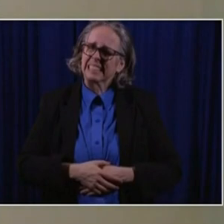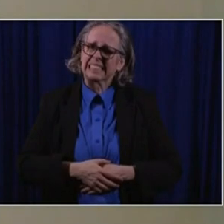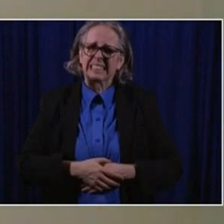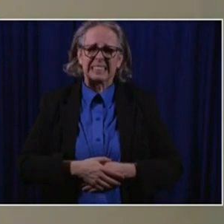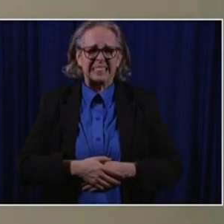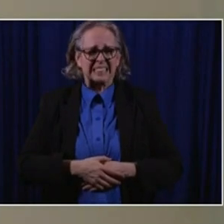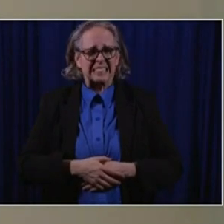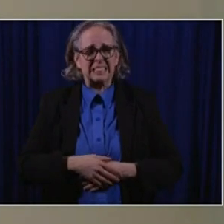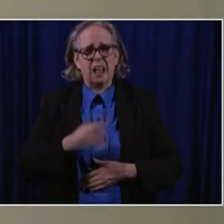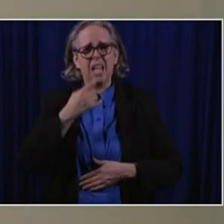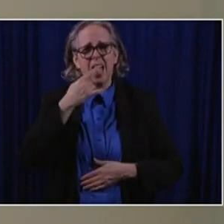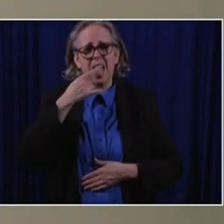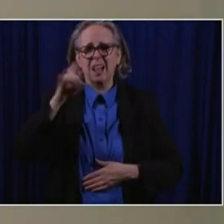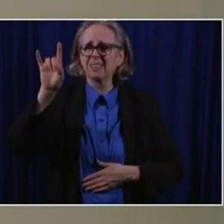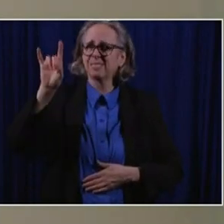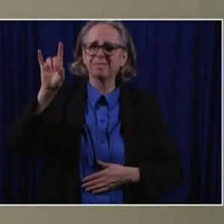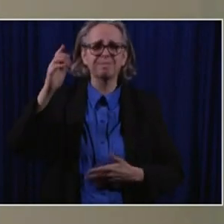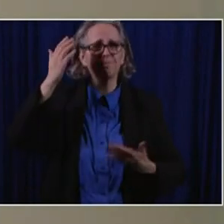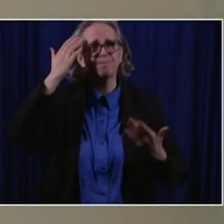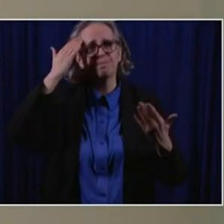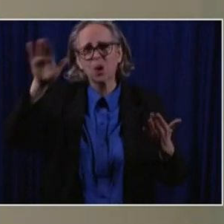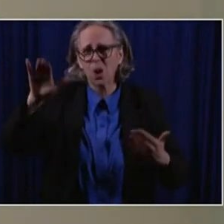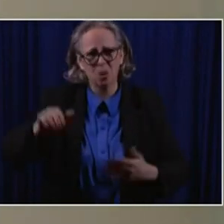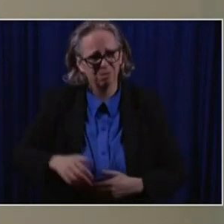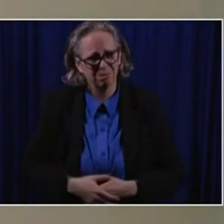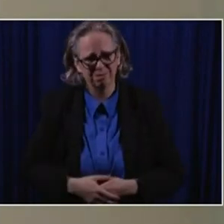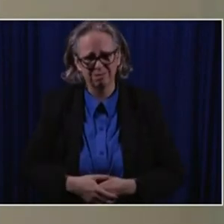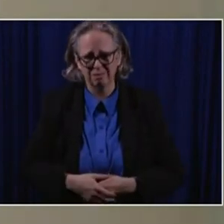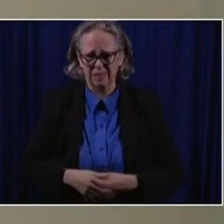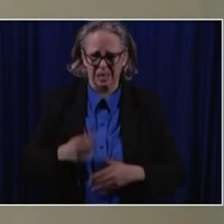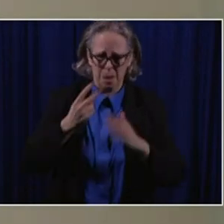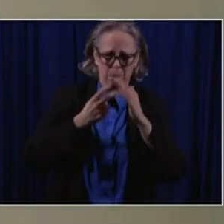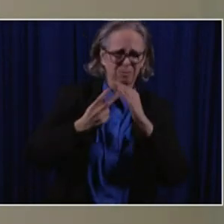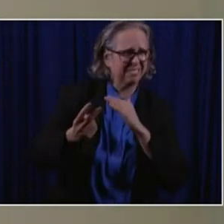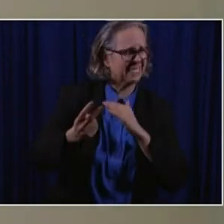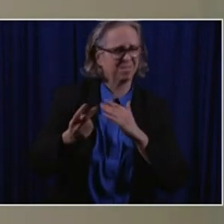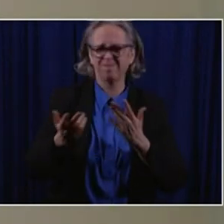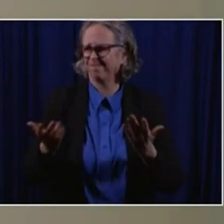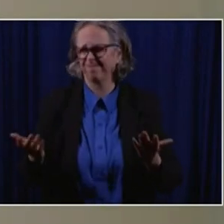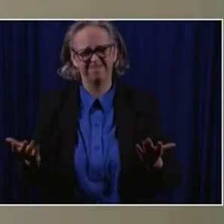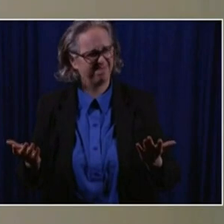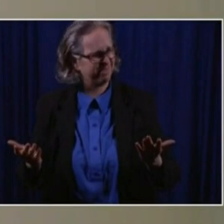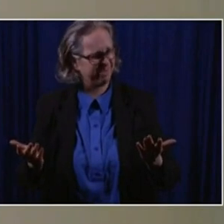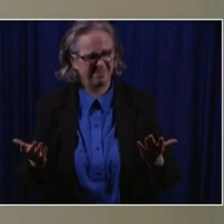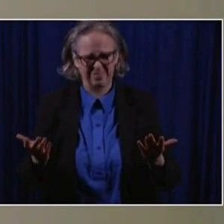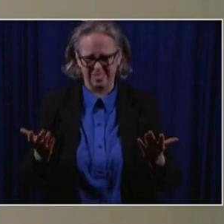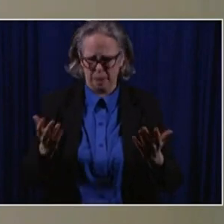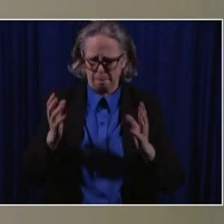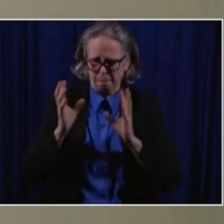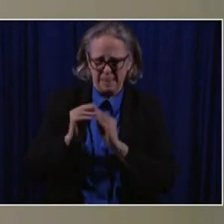day. It's planning every day, every day. We have meetings constantly to, to reassess that. Uh, we met right before this meeting. So,